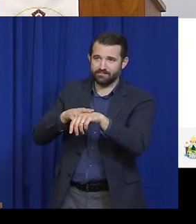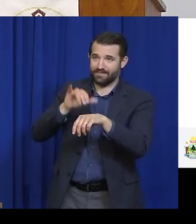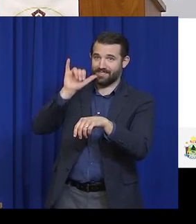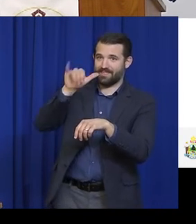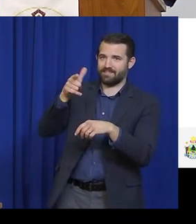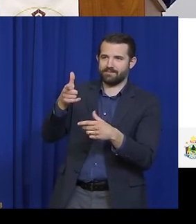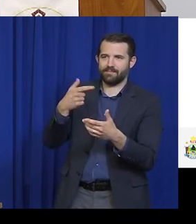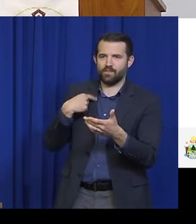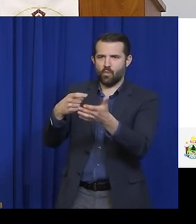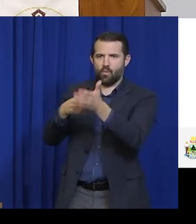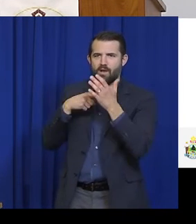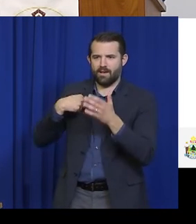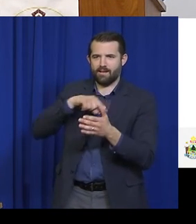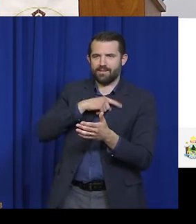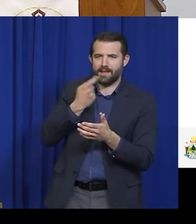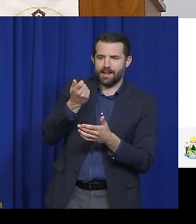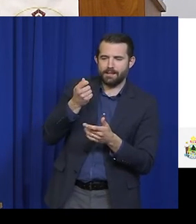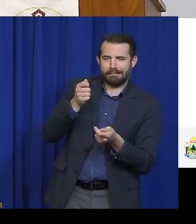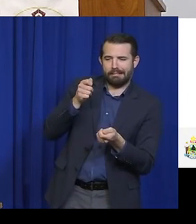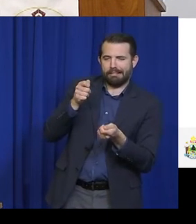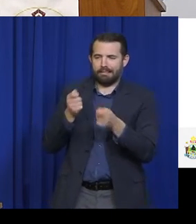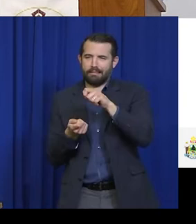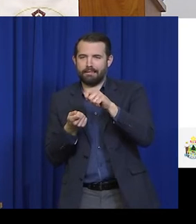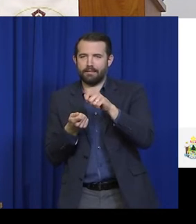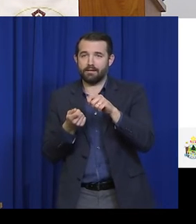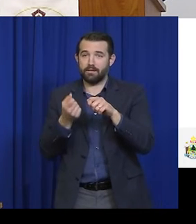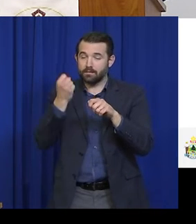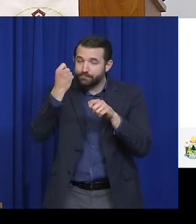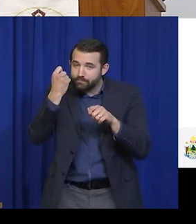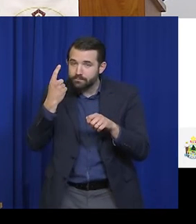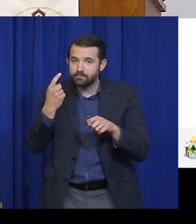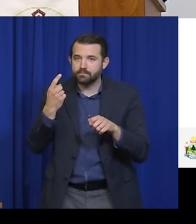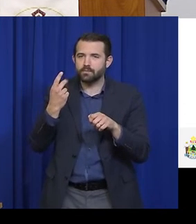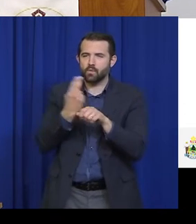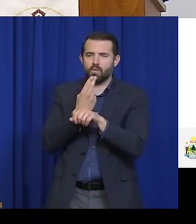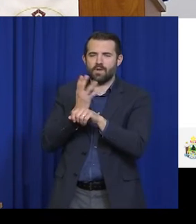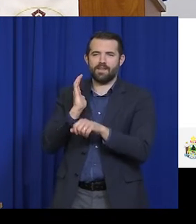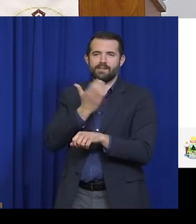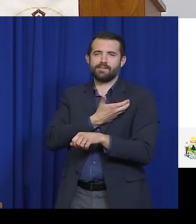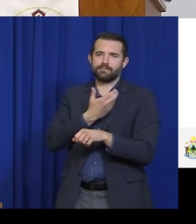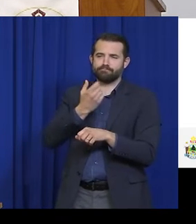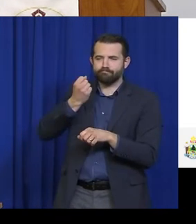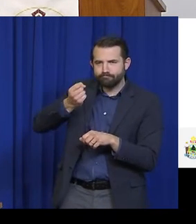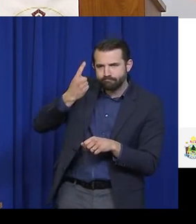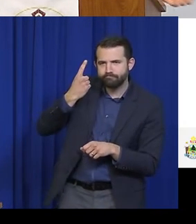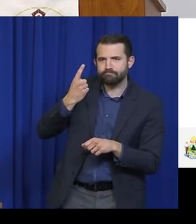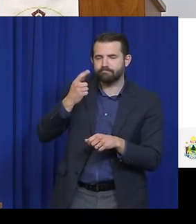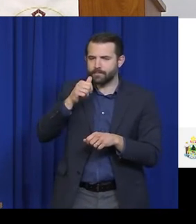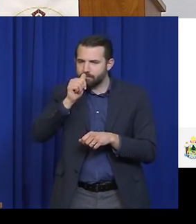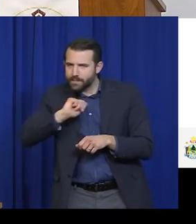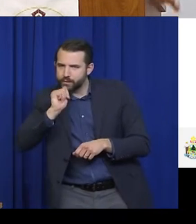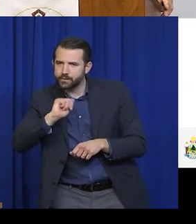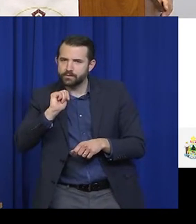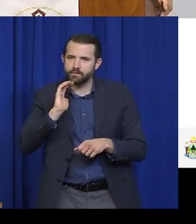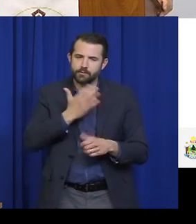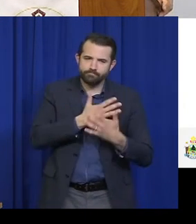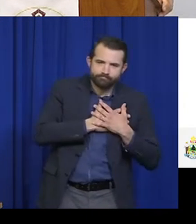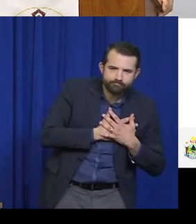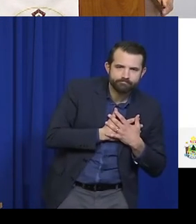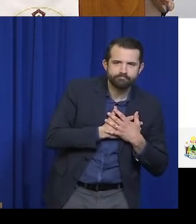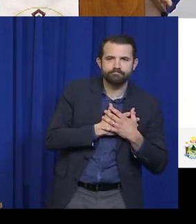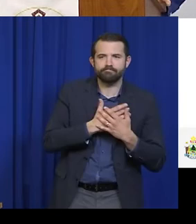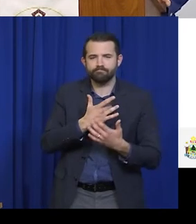and careful and compassionate ways. Thank you, and Dr. Shaw, Commissioner